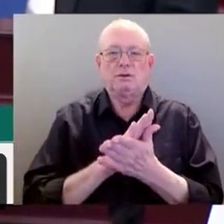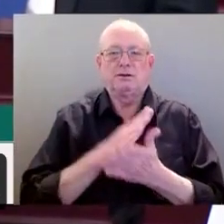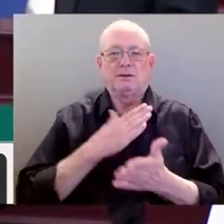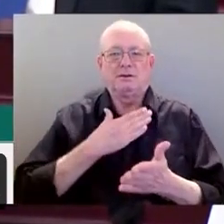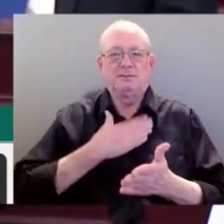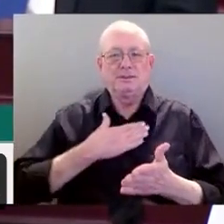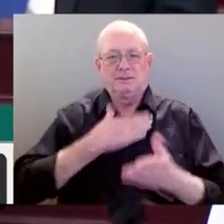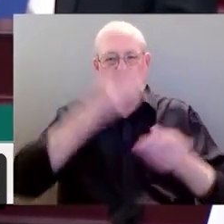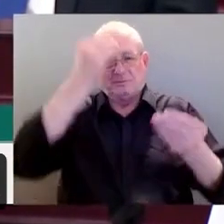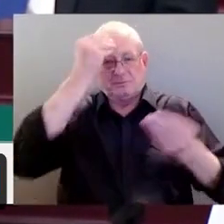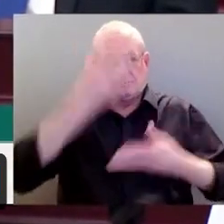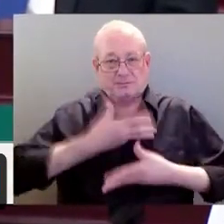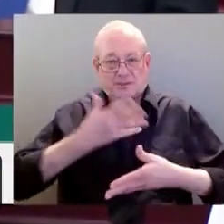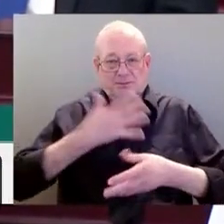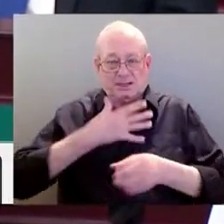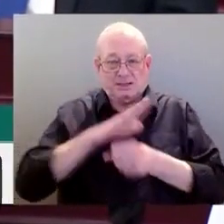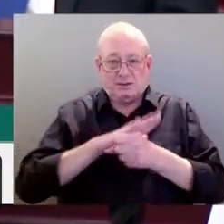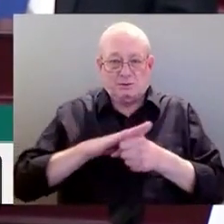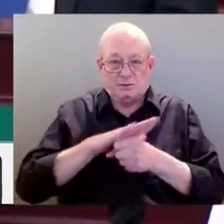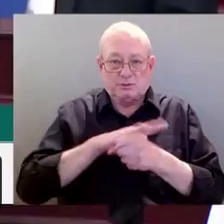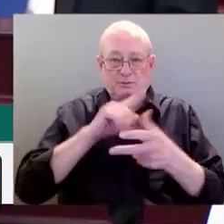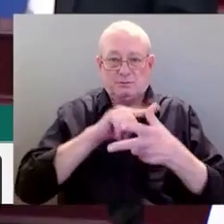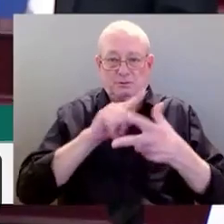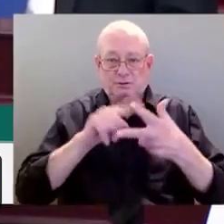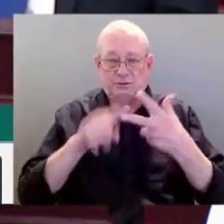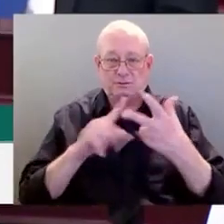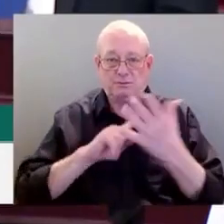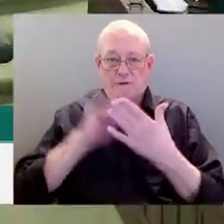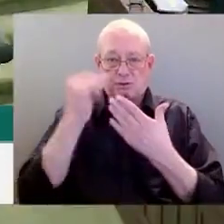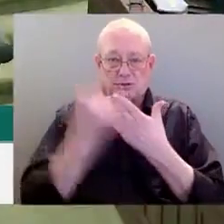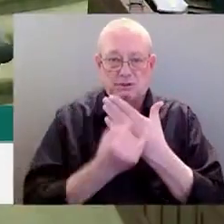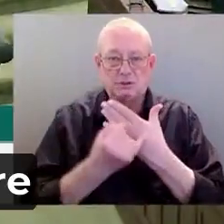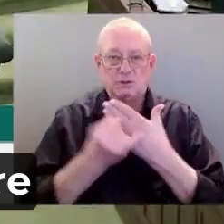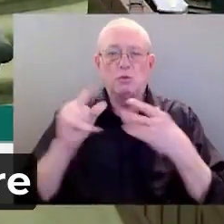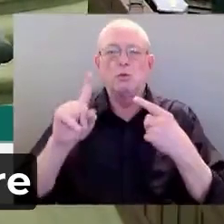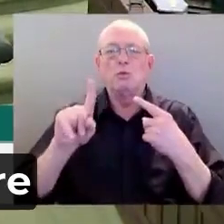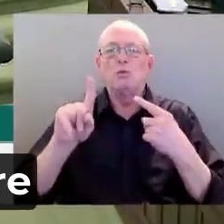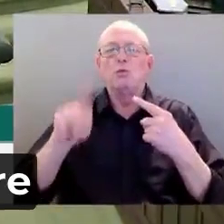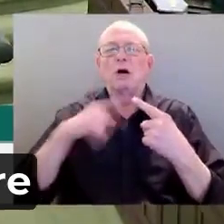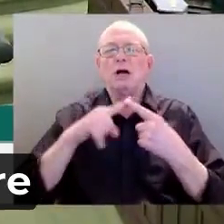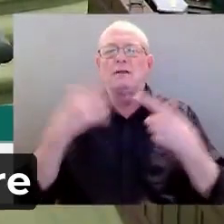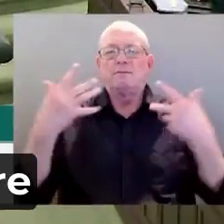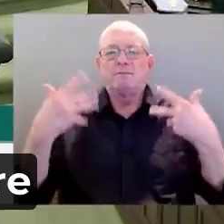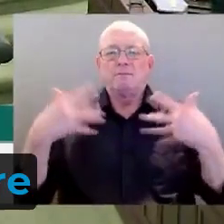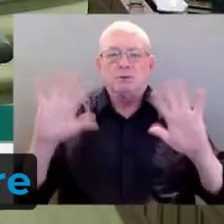three projects and the expected timelines for completion. Mr.